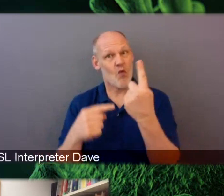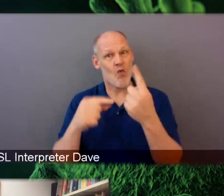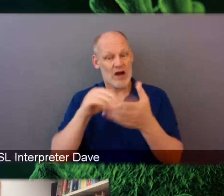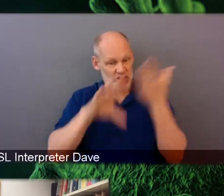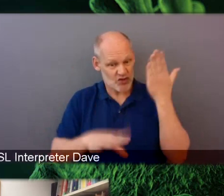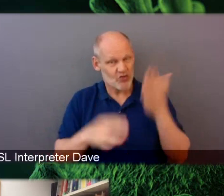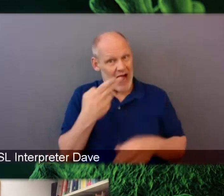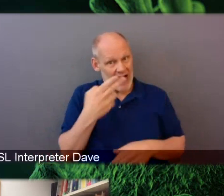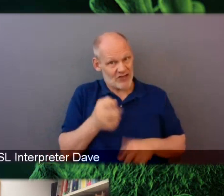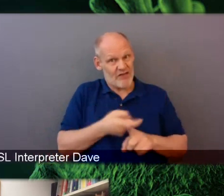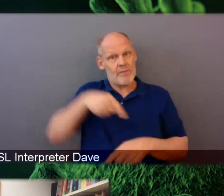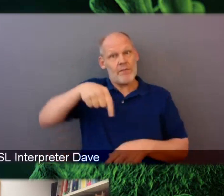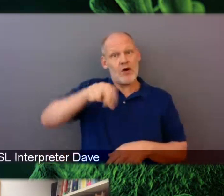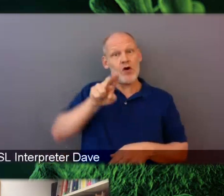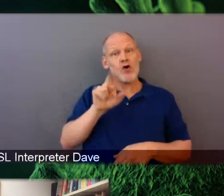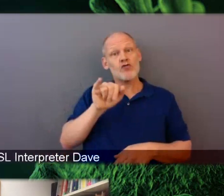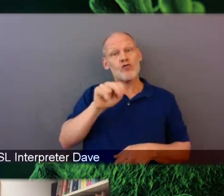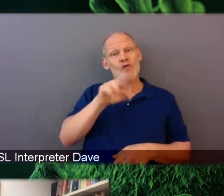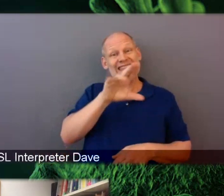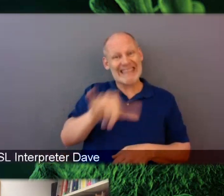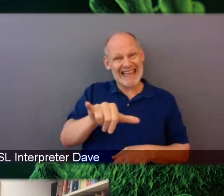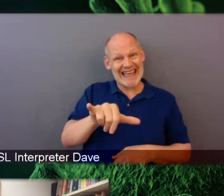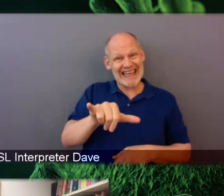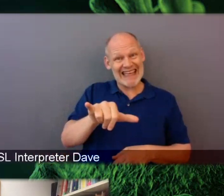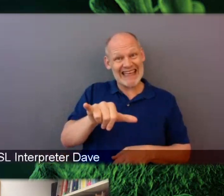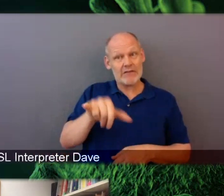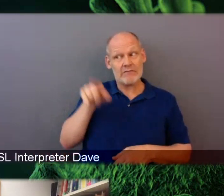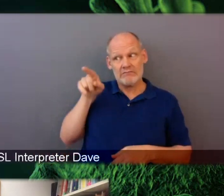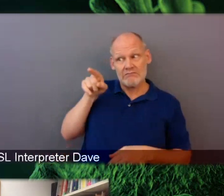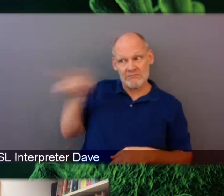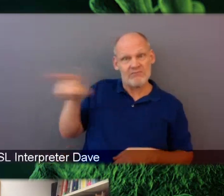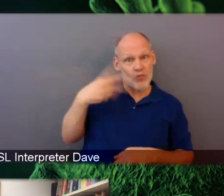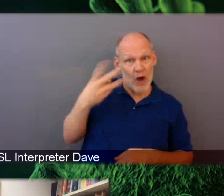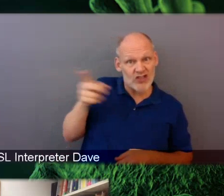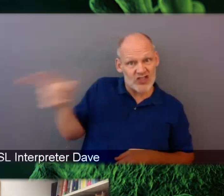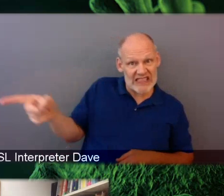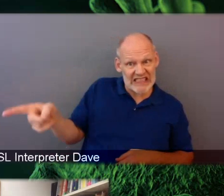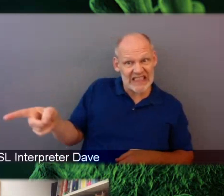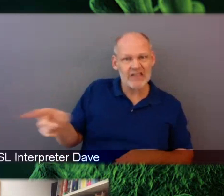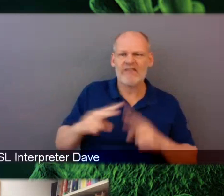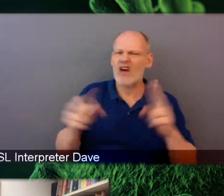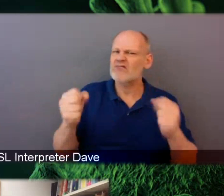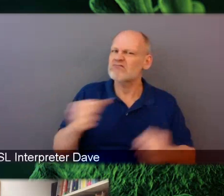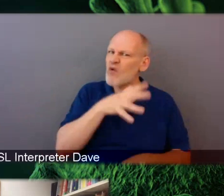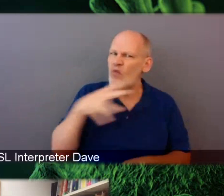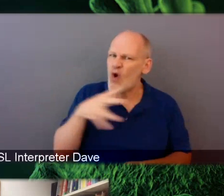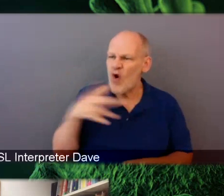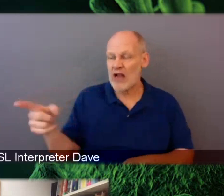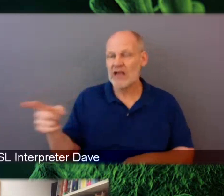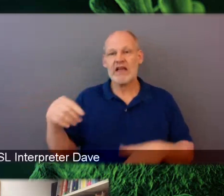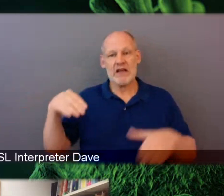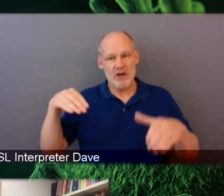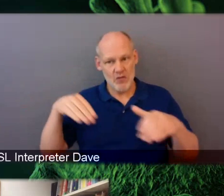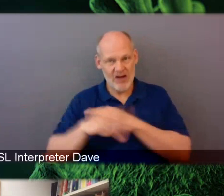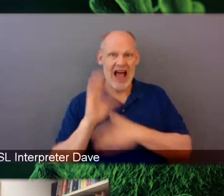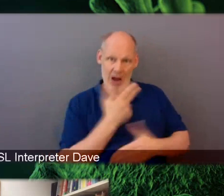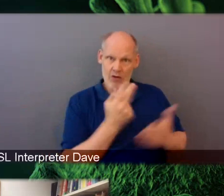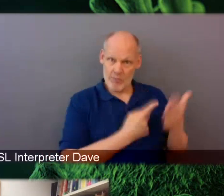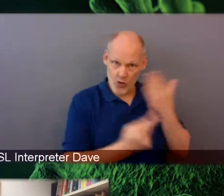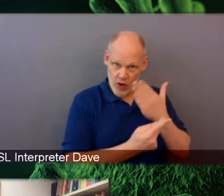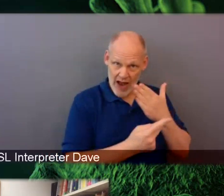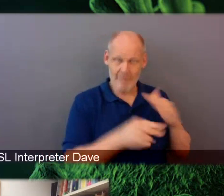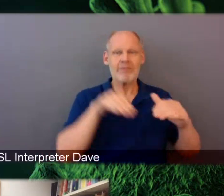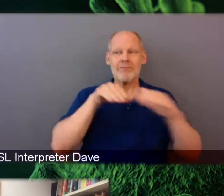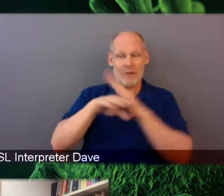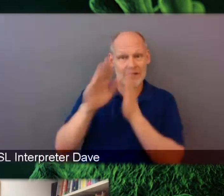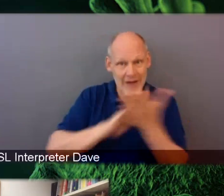a rural area, Roberto, he went through a high school program, two summers of undergraduate internships, and is now working as a lab tech